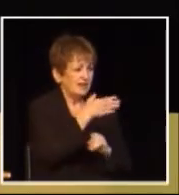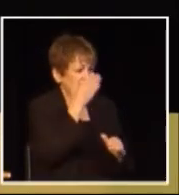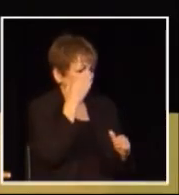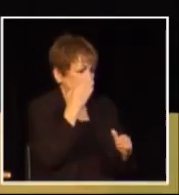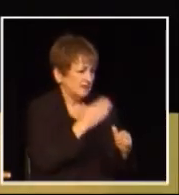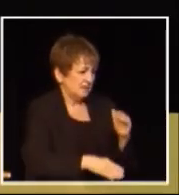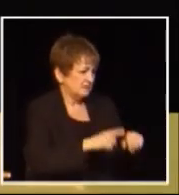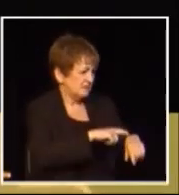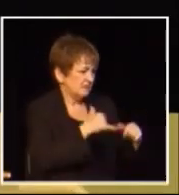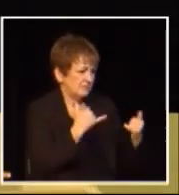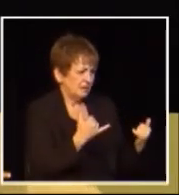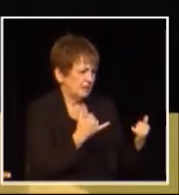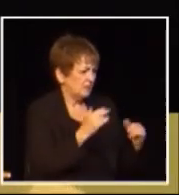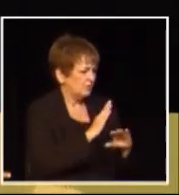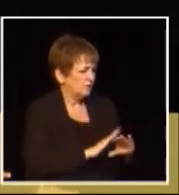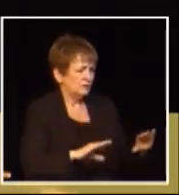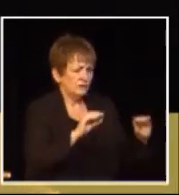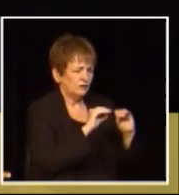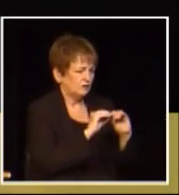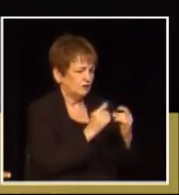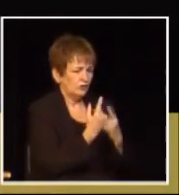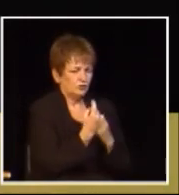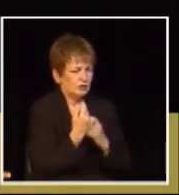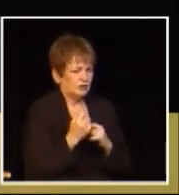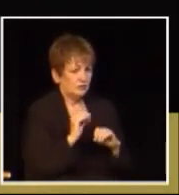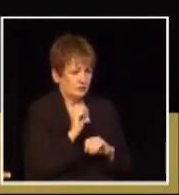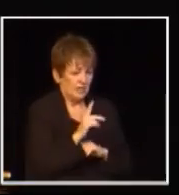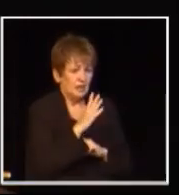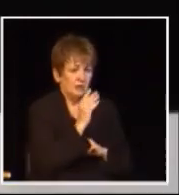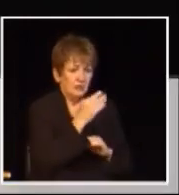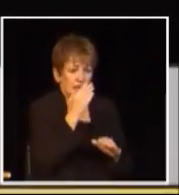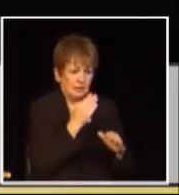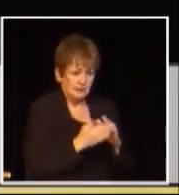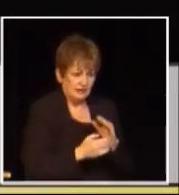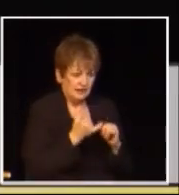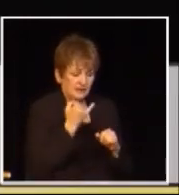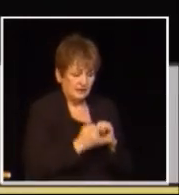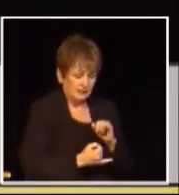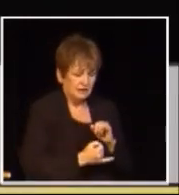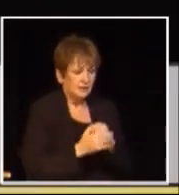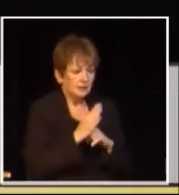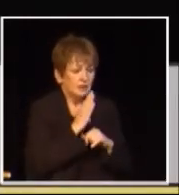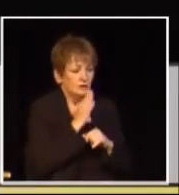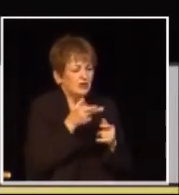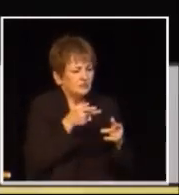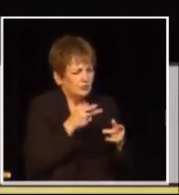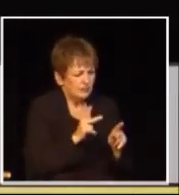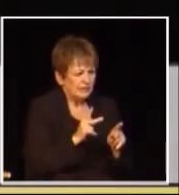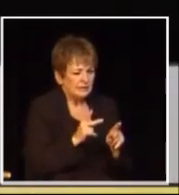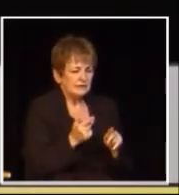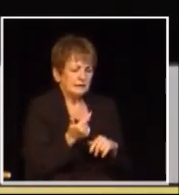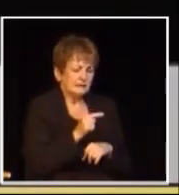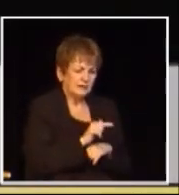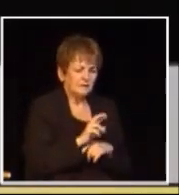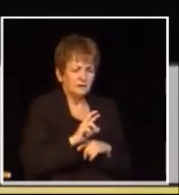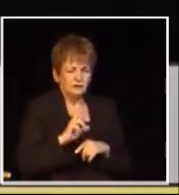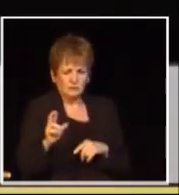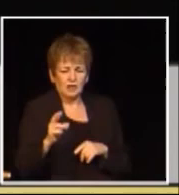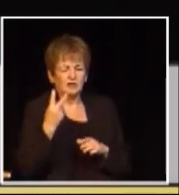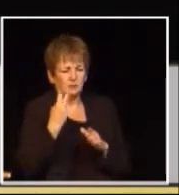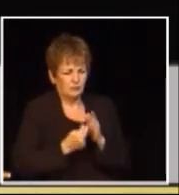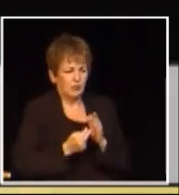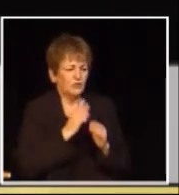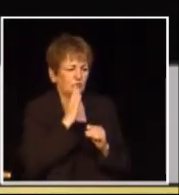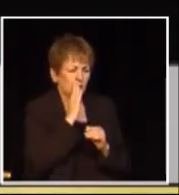and that that brings to an end the time that we have available for questions we'd like to end though by giving each of our